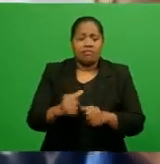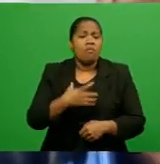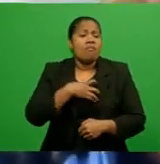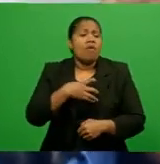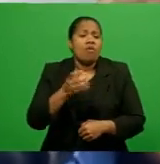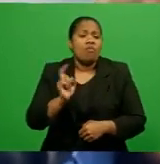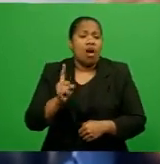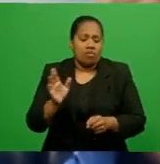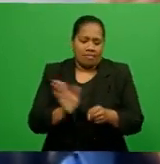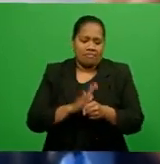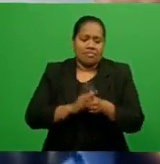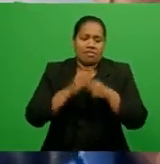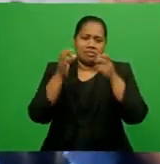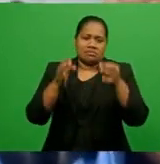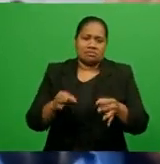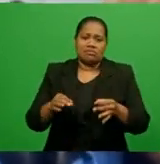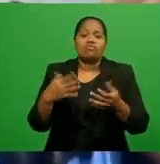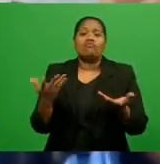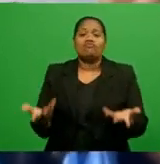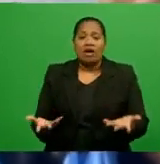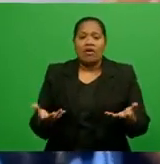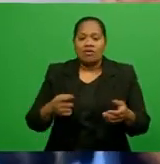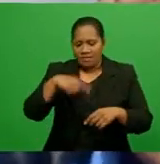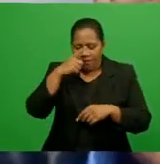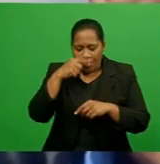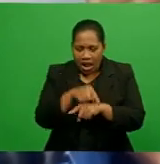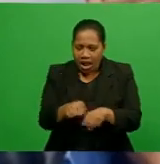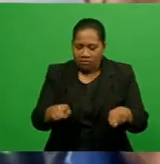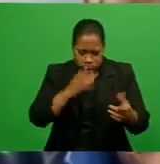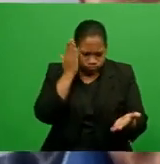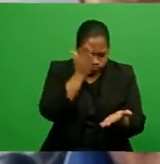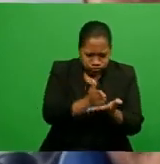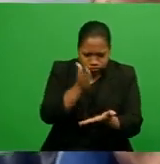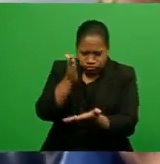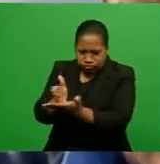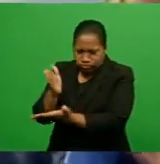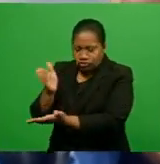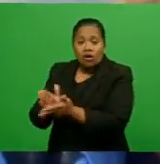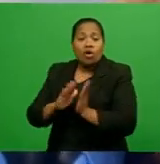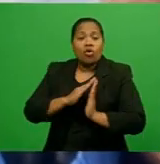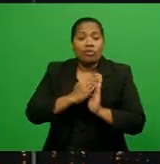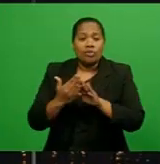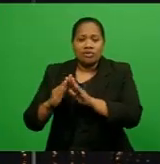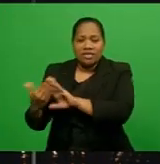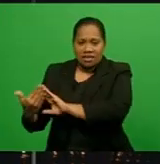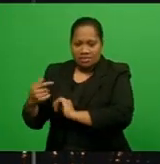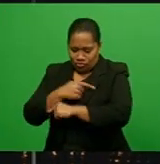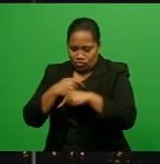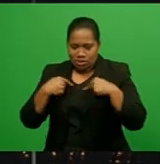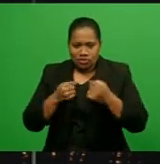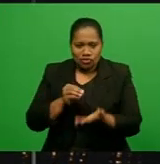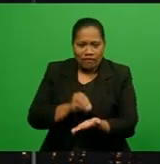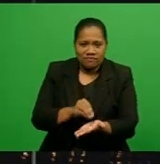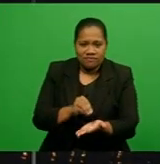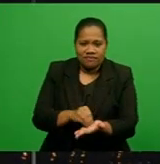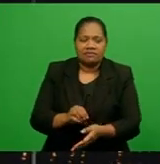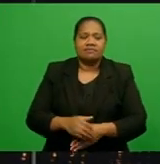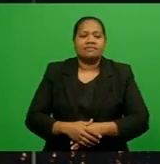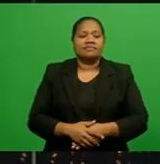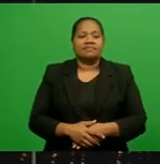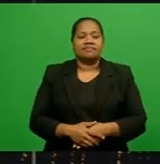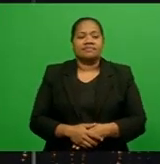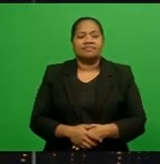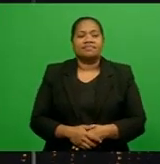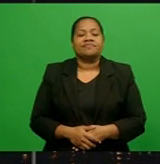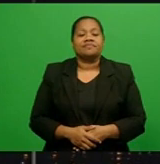decisions on the ground. Directly in the communities we are committed to serve. The University